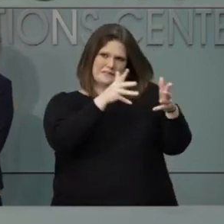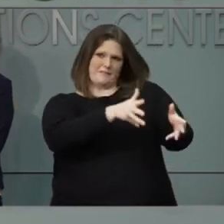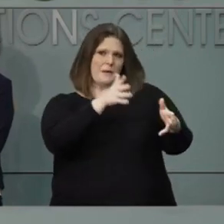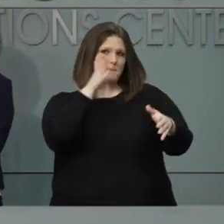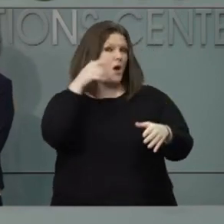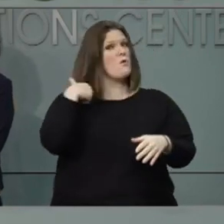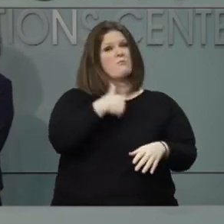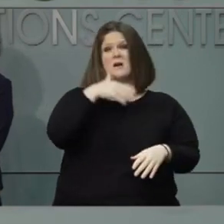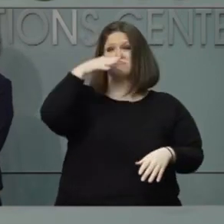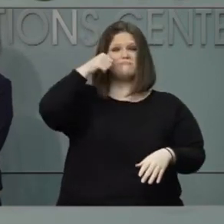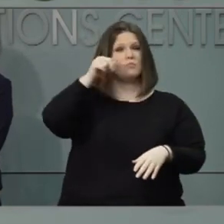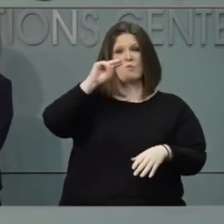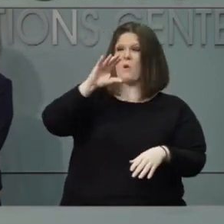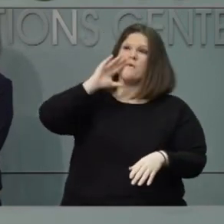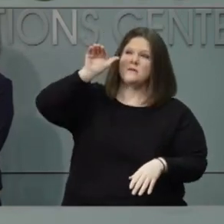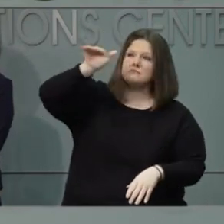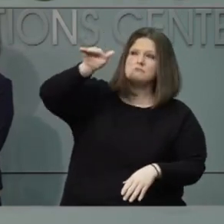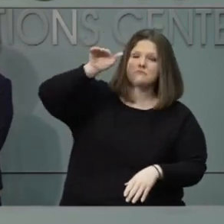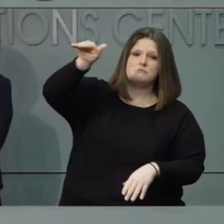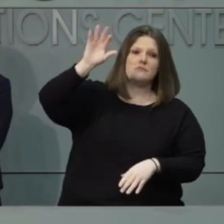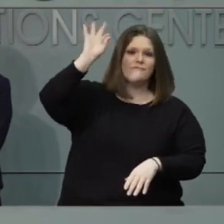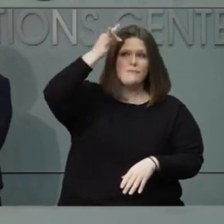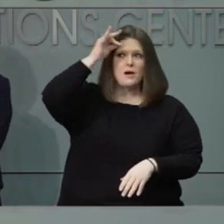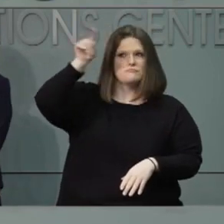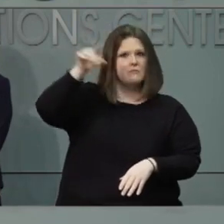Dr. Cohen, would you like to add to that? Okay.